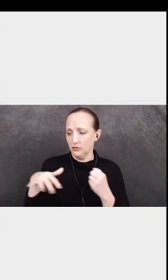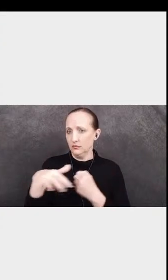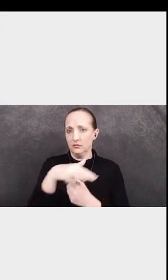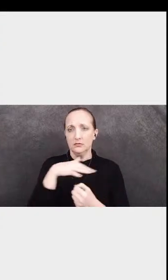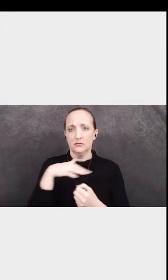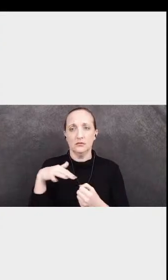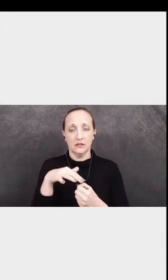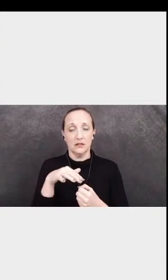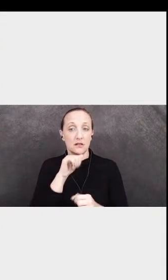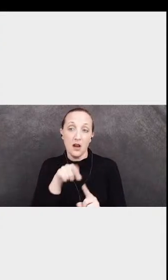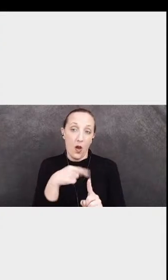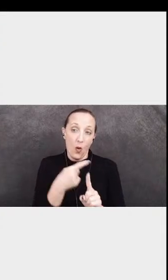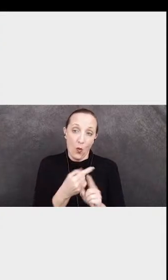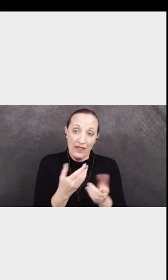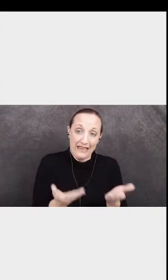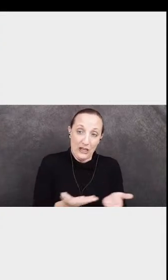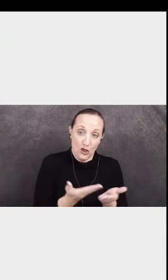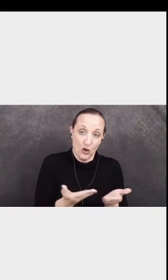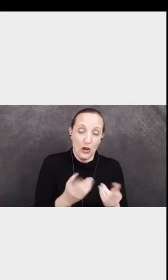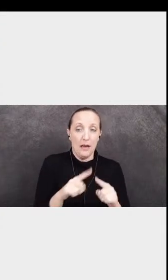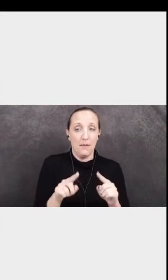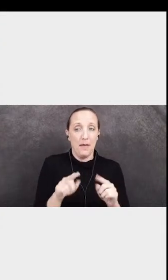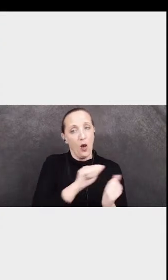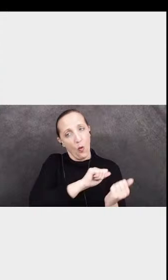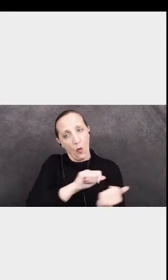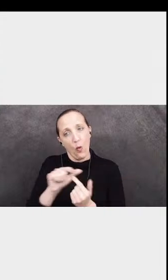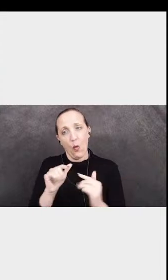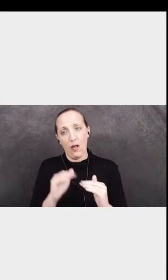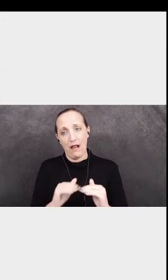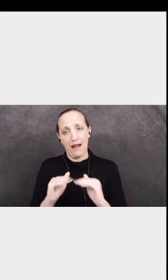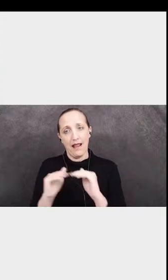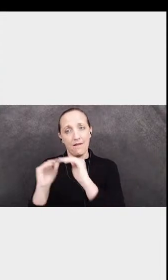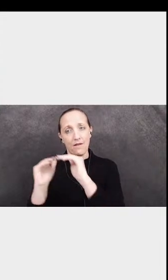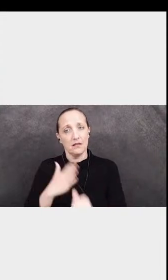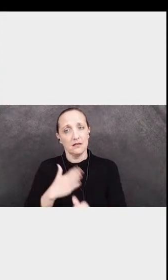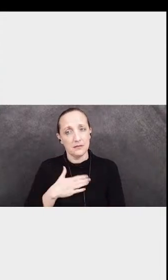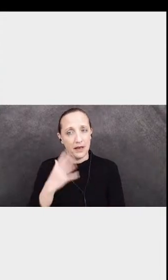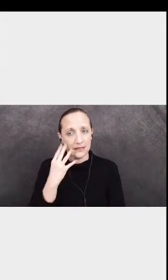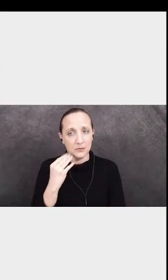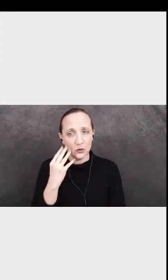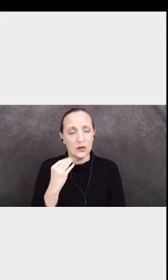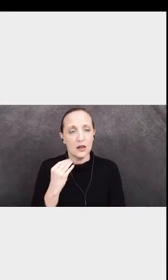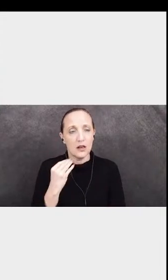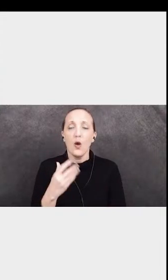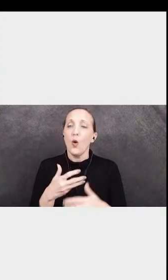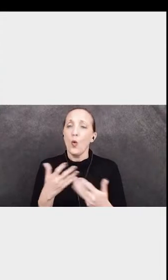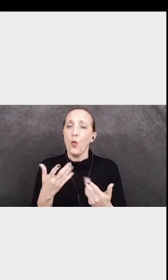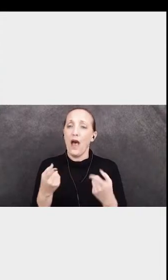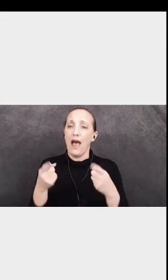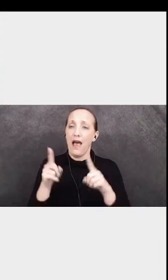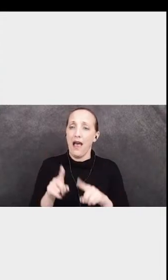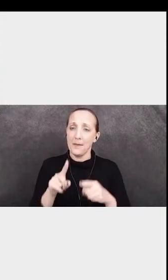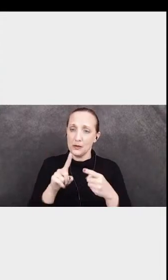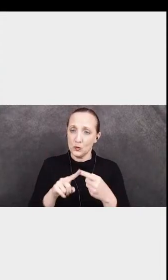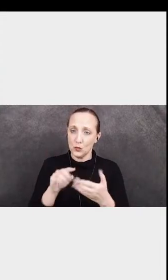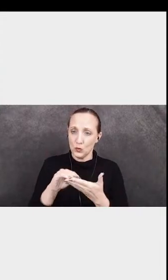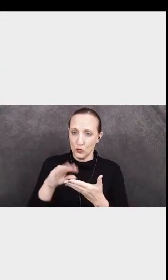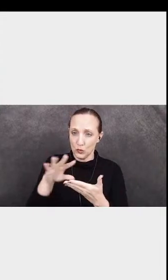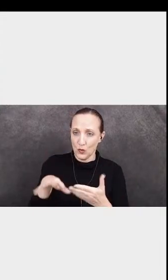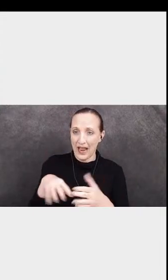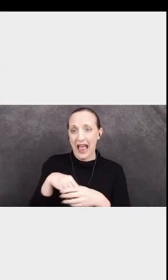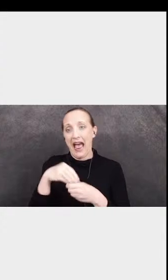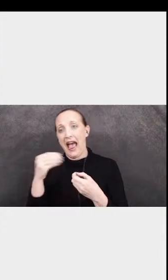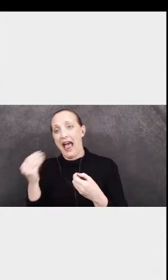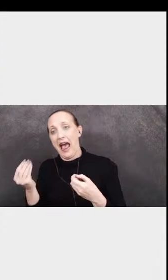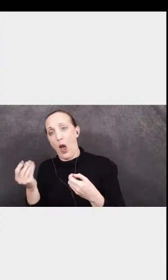really at all levels in my experience is that what happens to a student outside